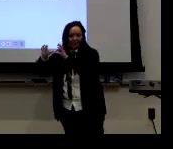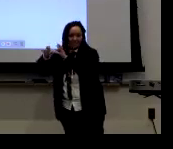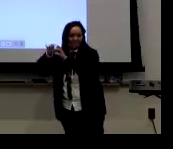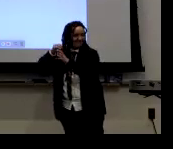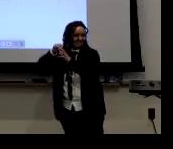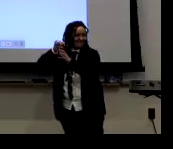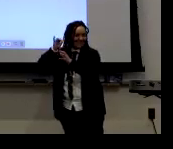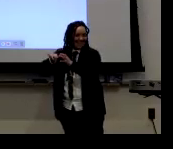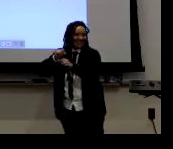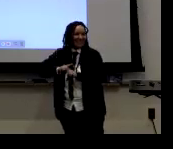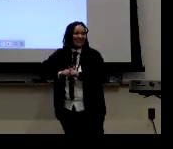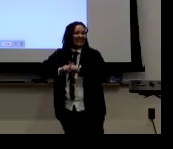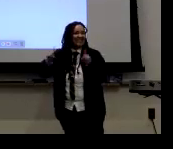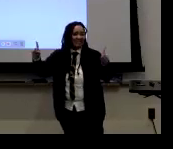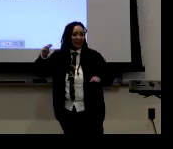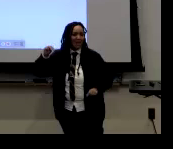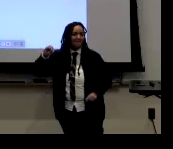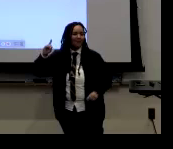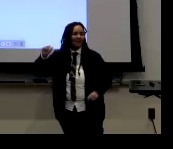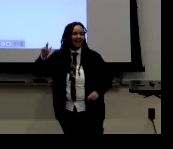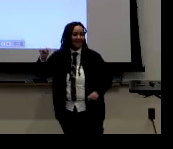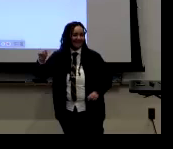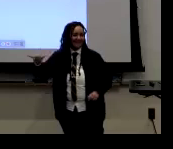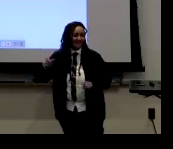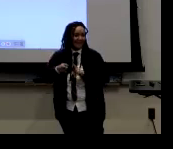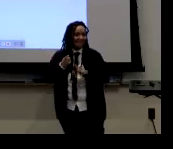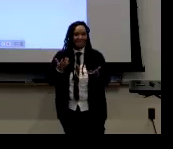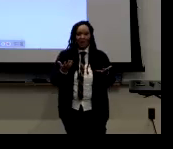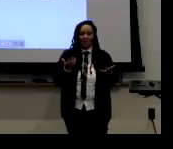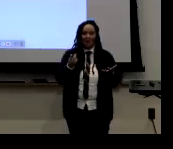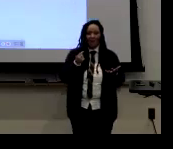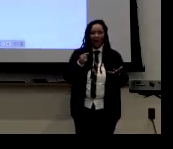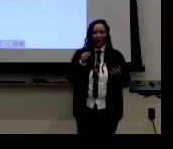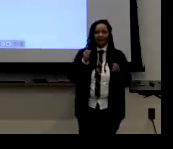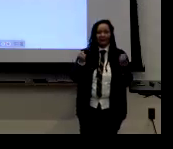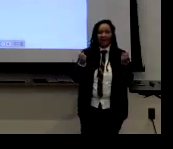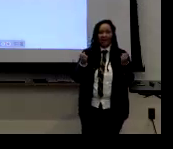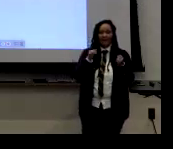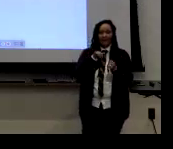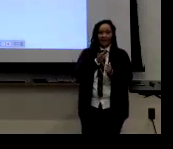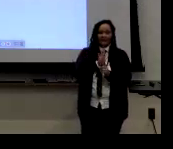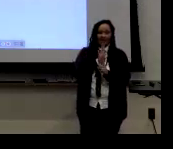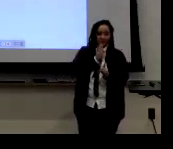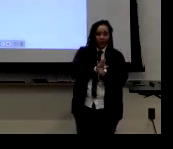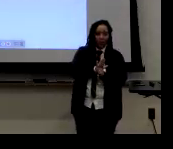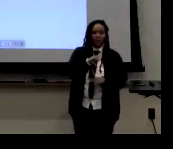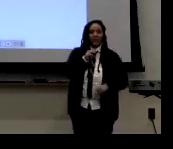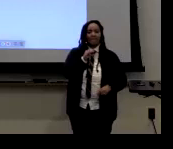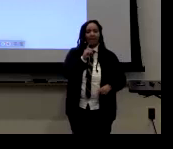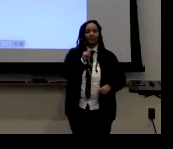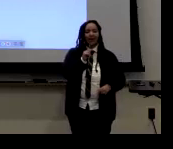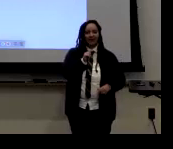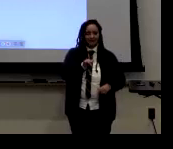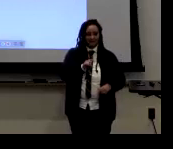You know, and there are there are hand shapes, but ASL is a different modality. It's using your